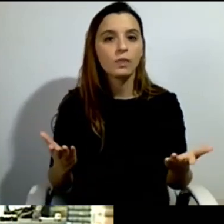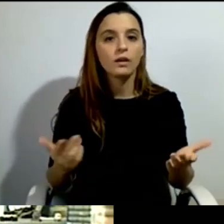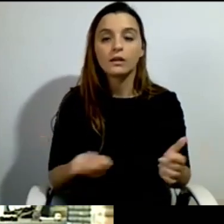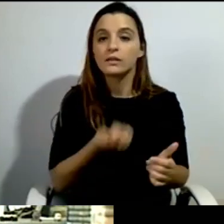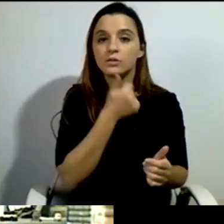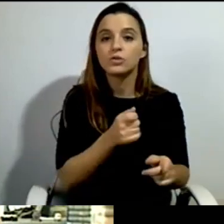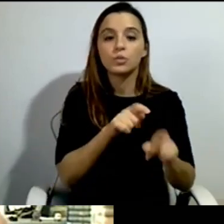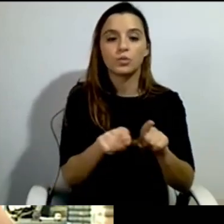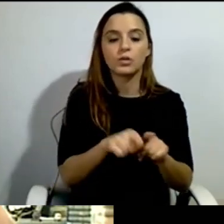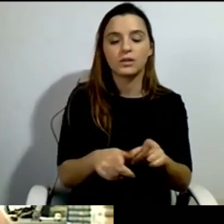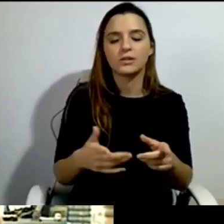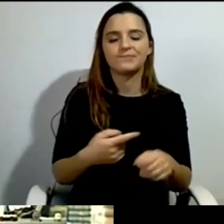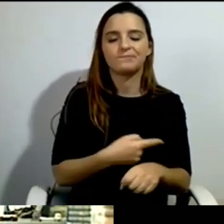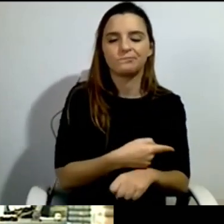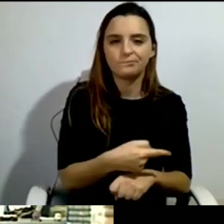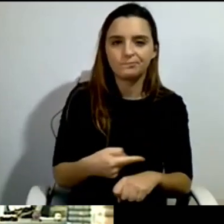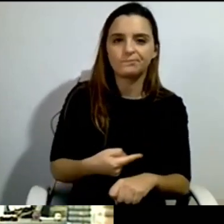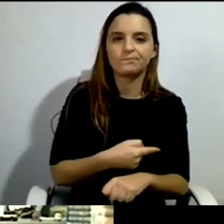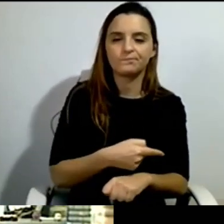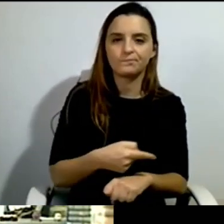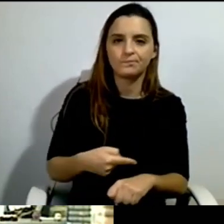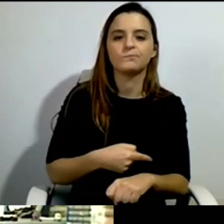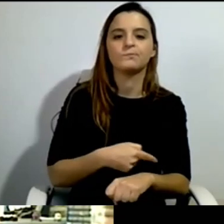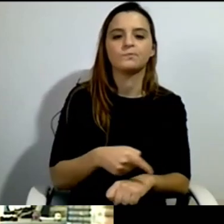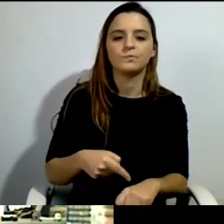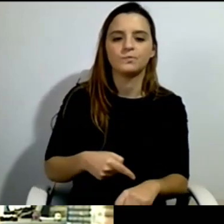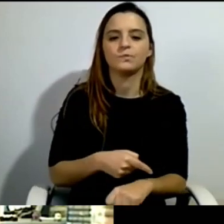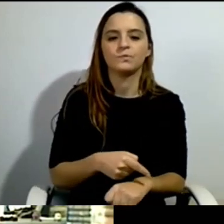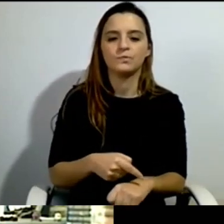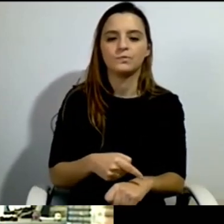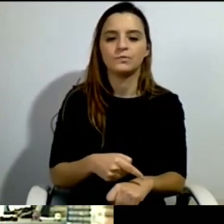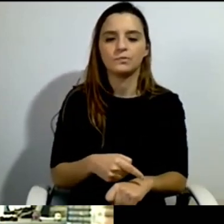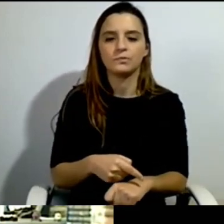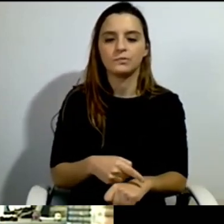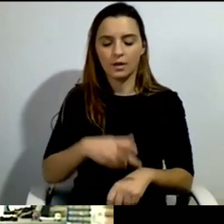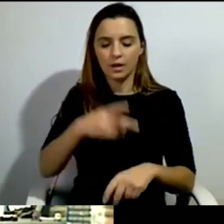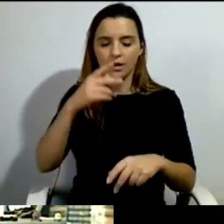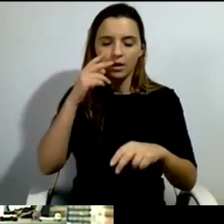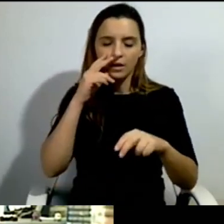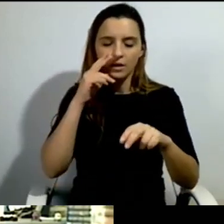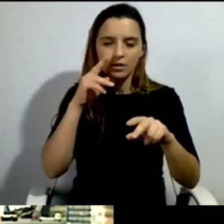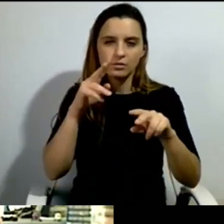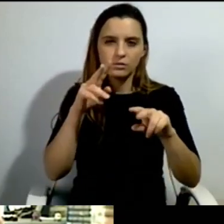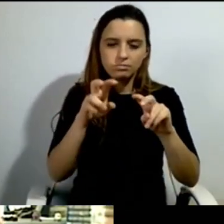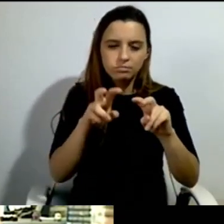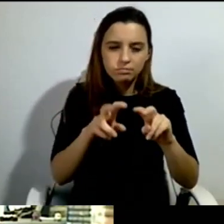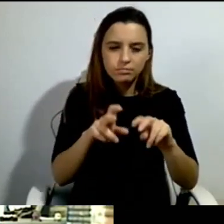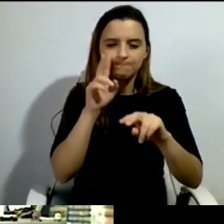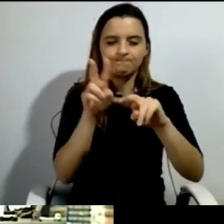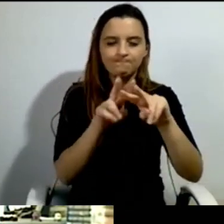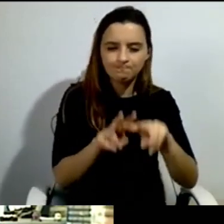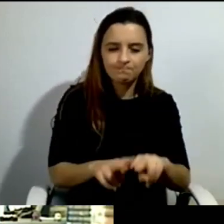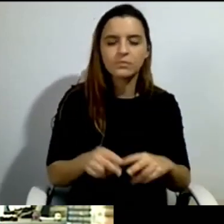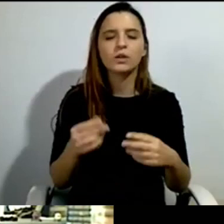carefully considered from all sides. There is a saying that in Switzerland, the new law needs at least 10 to 15